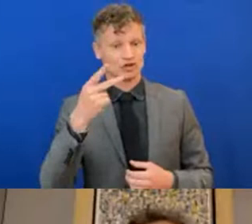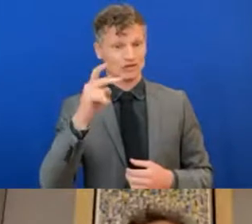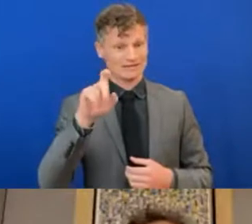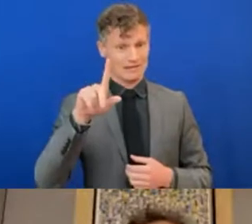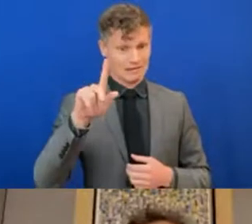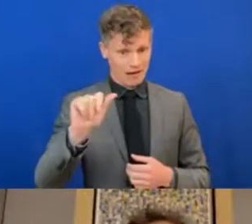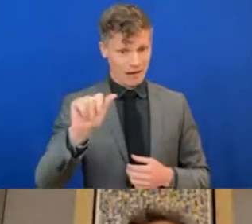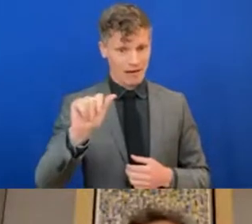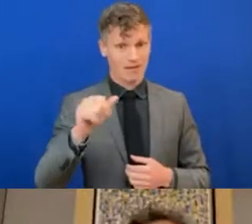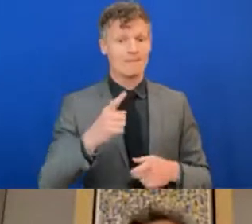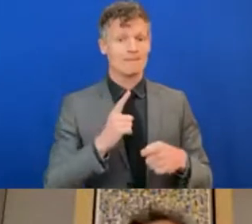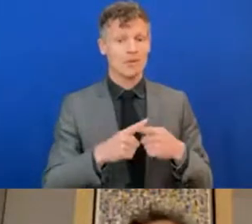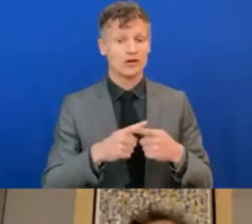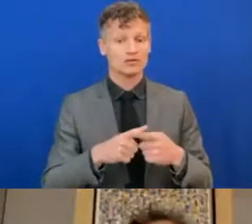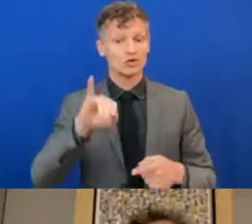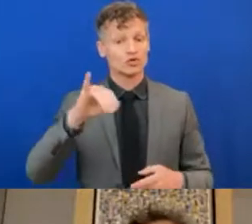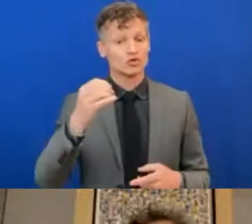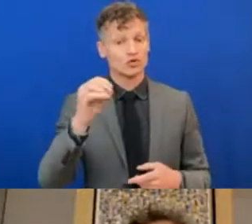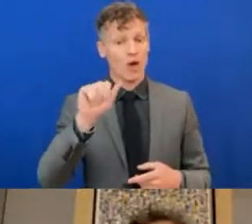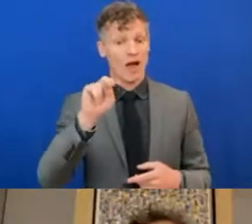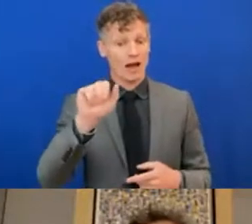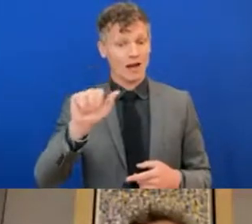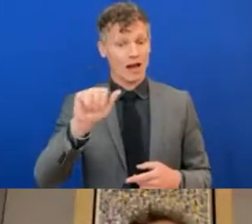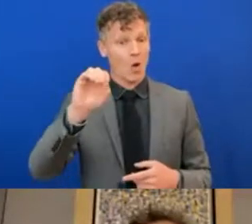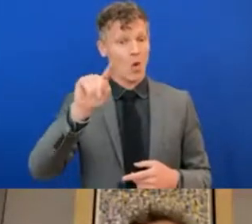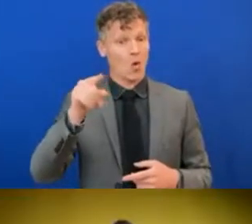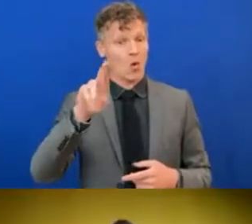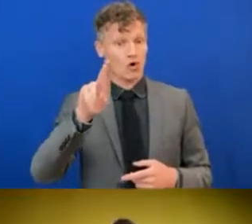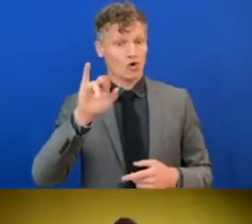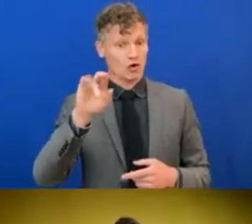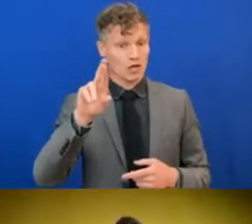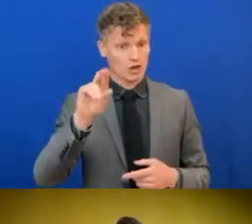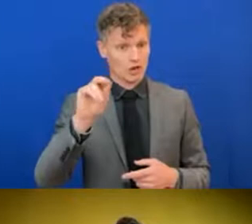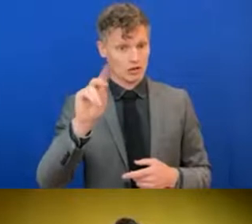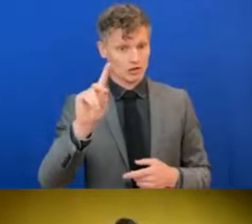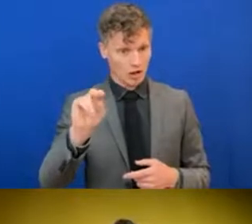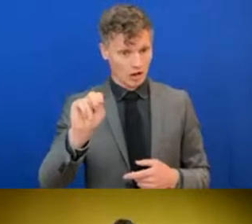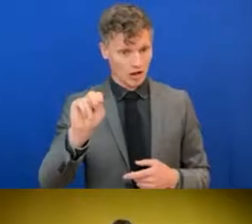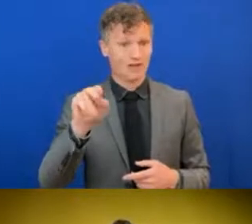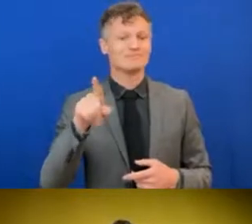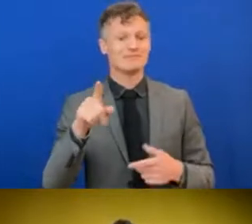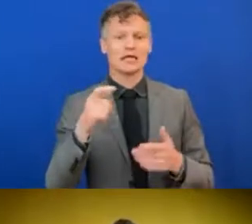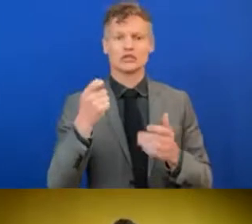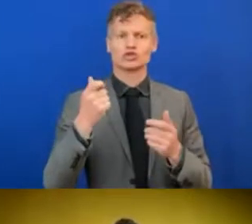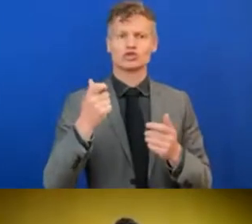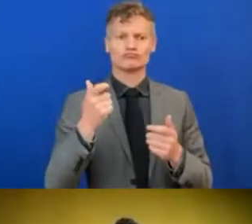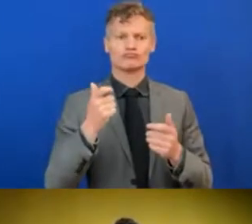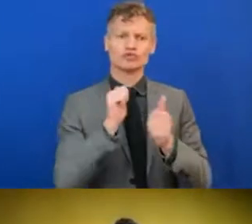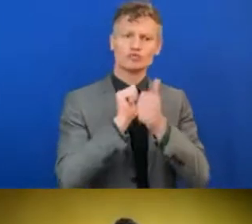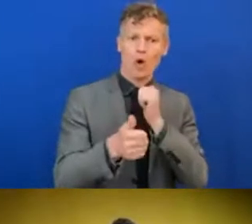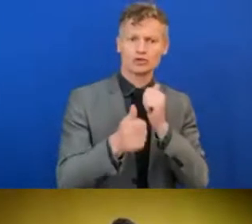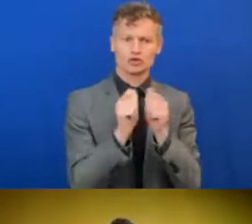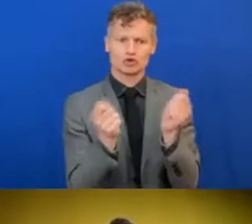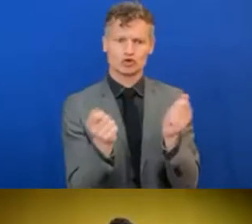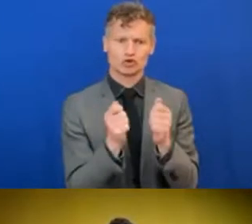Emilce Portillo, from Conatel in Paraguay. Emma Randall, who is a Youth